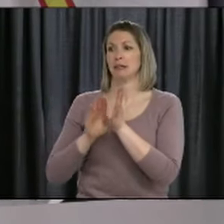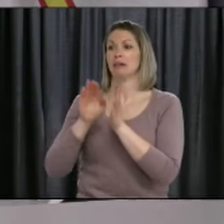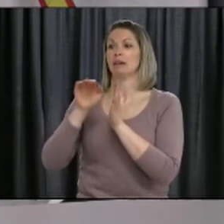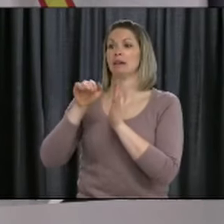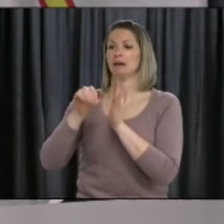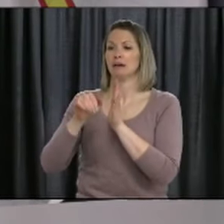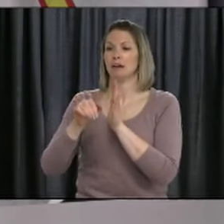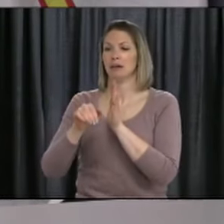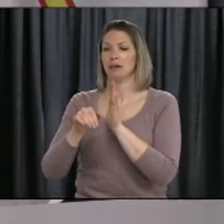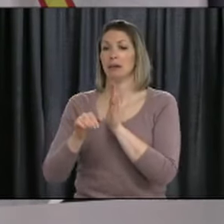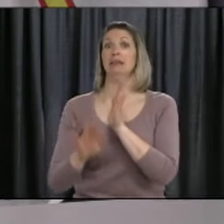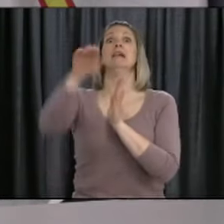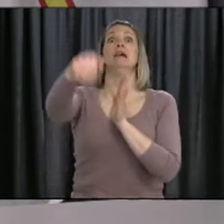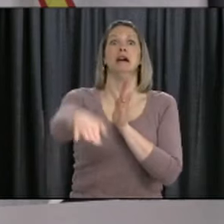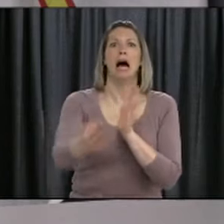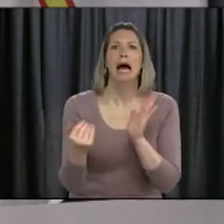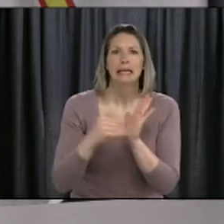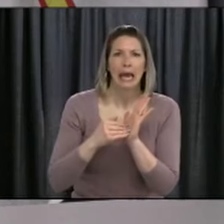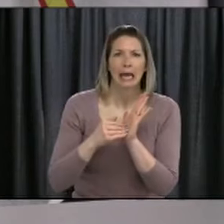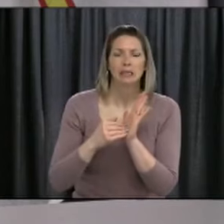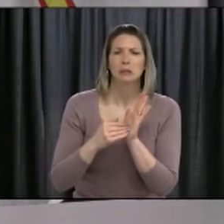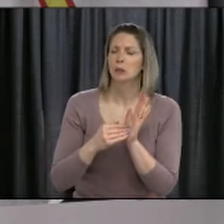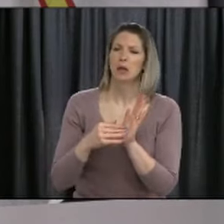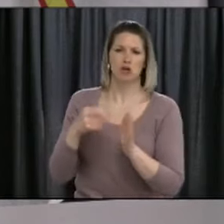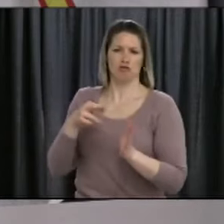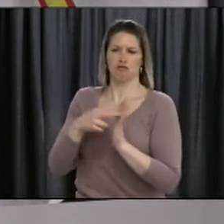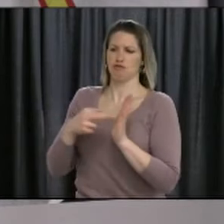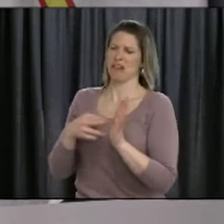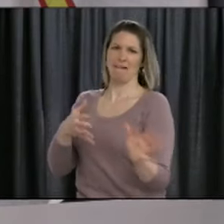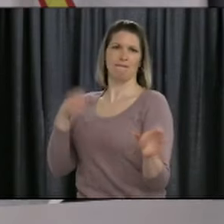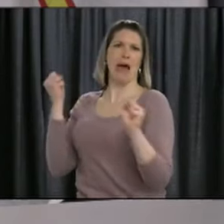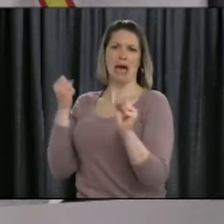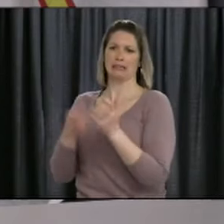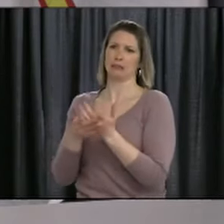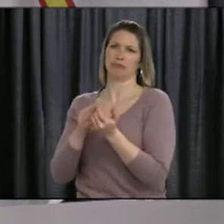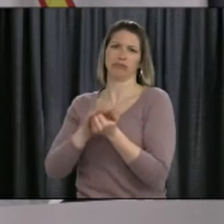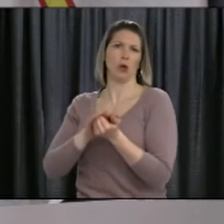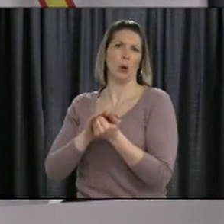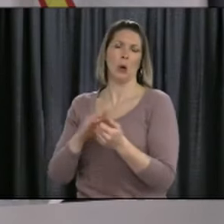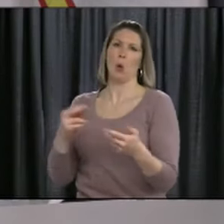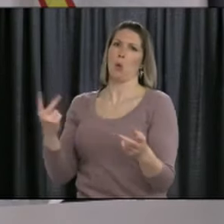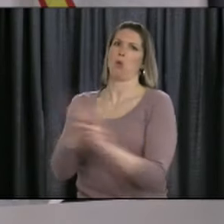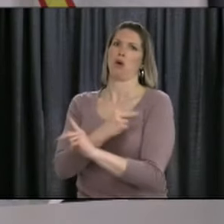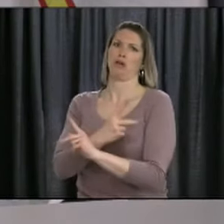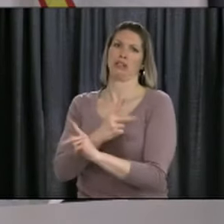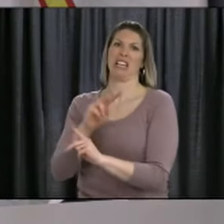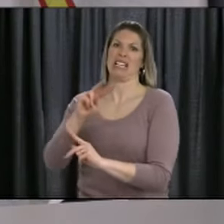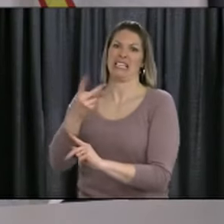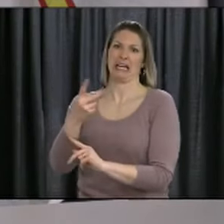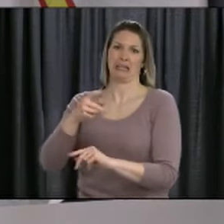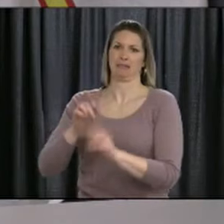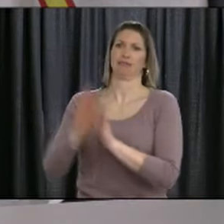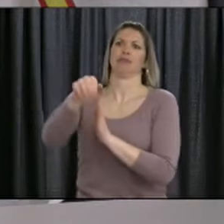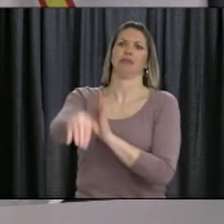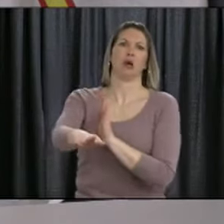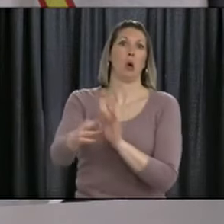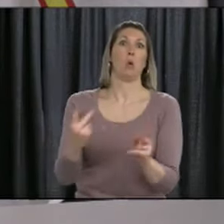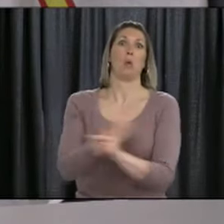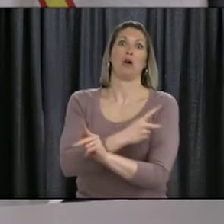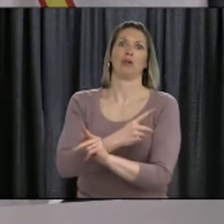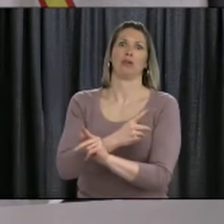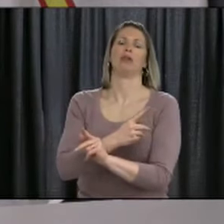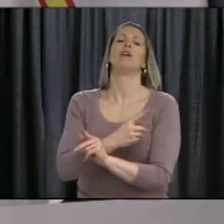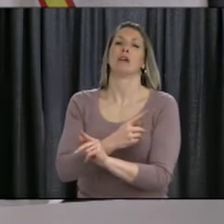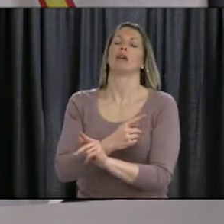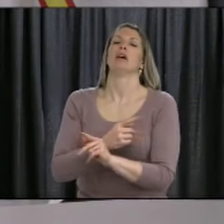that's part of the reason why we, hearing situations and examples like that is part of the reason why we put in stricter measures with regard